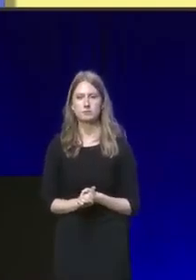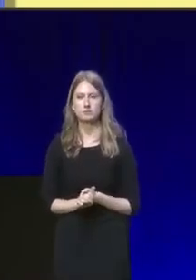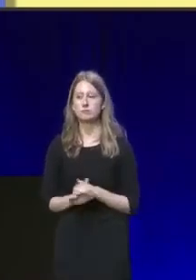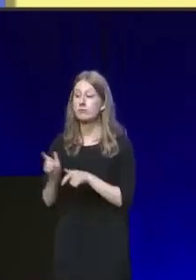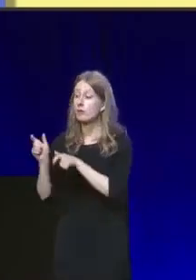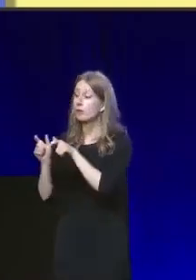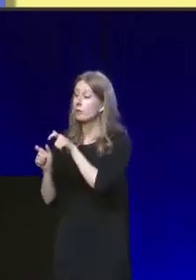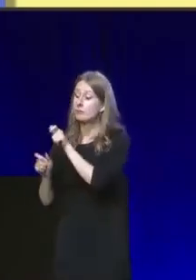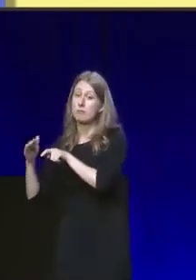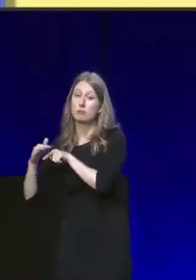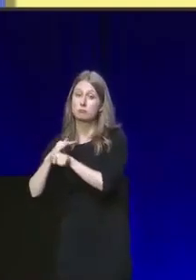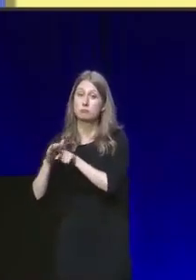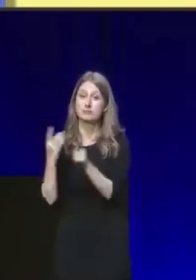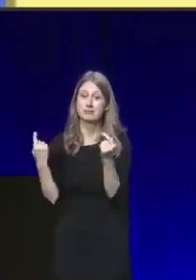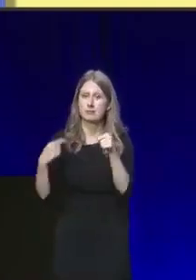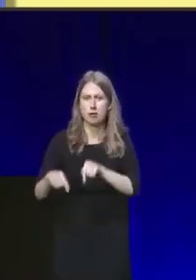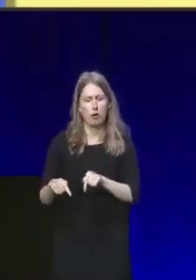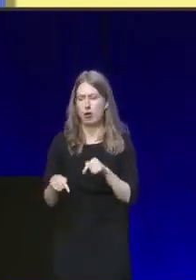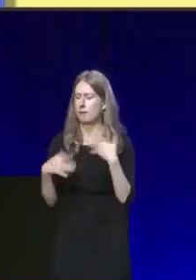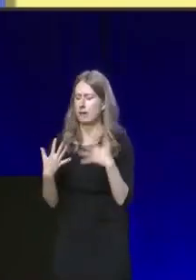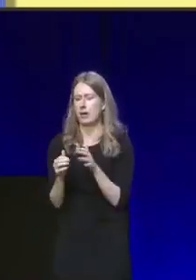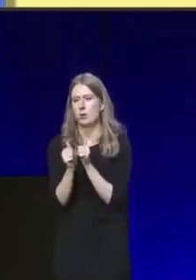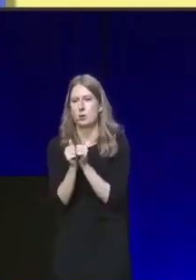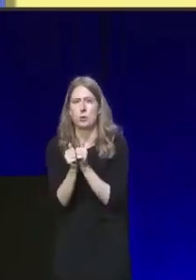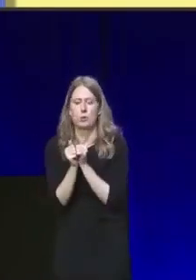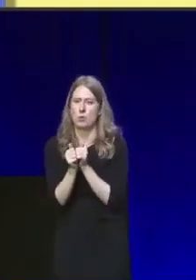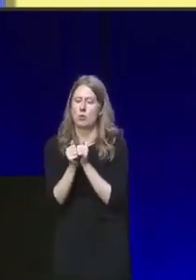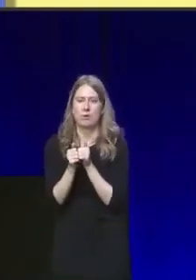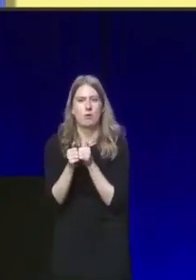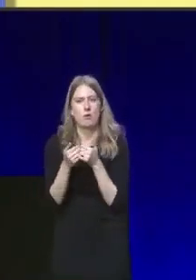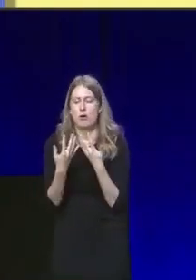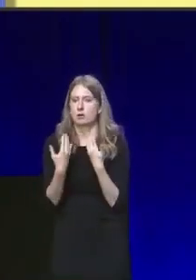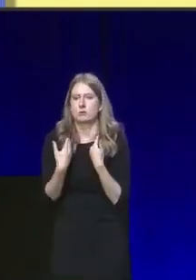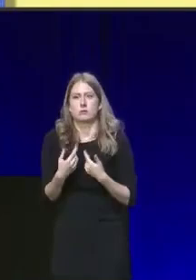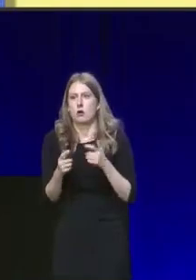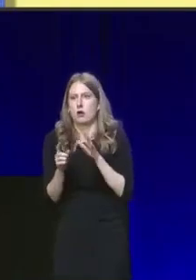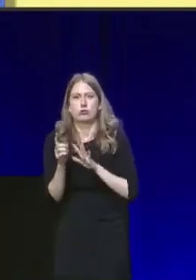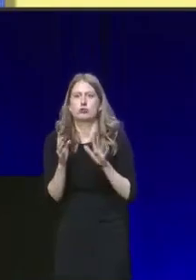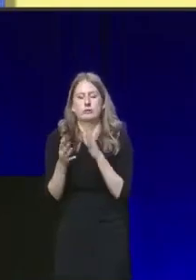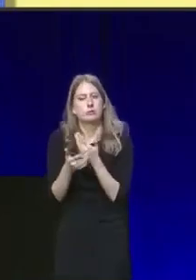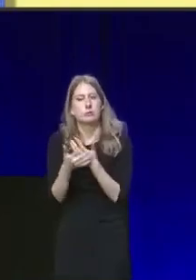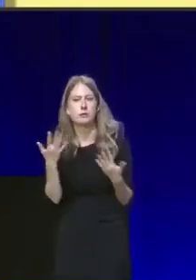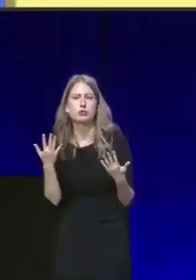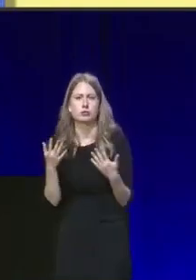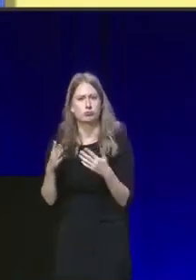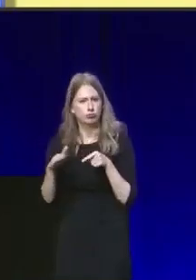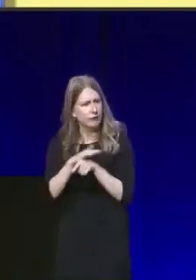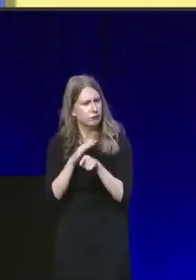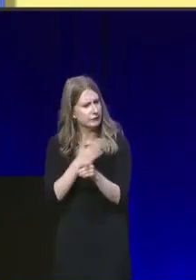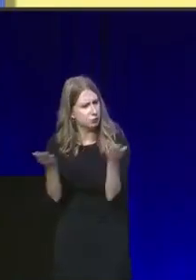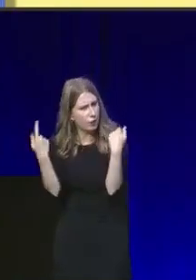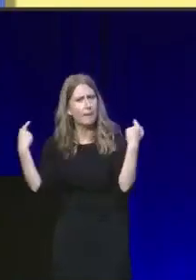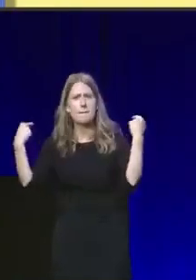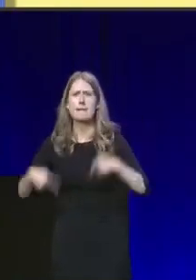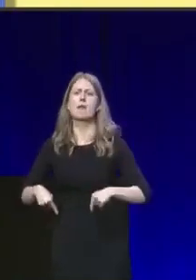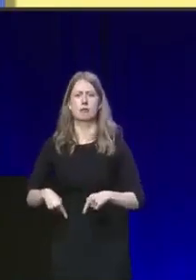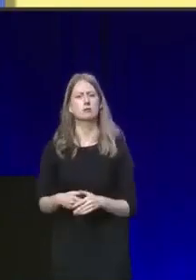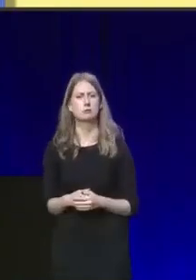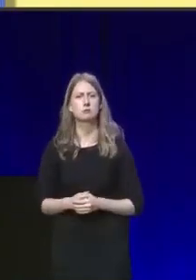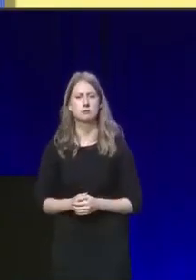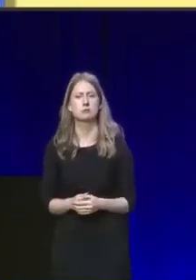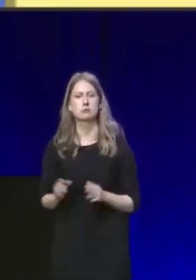Migrants have enriched our country in so many ways. Refugees are welcome here.